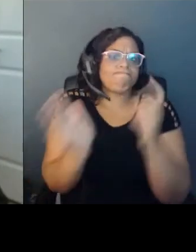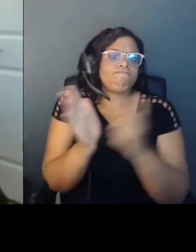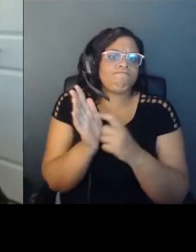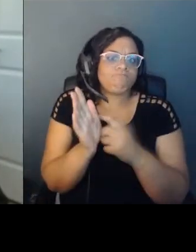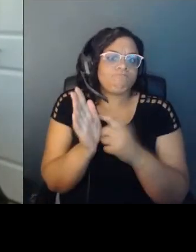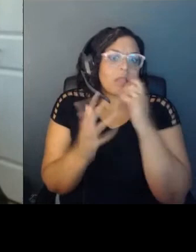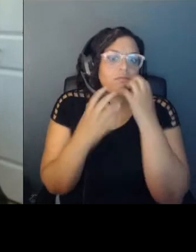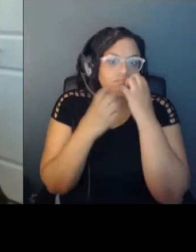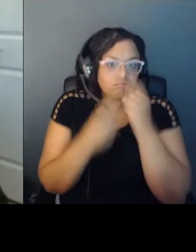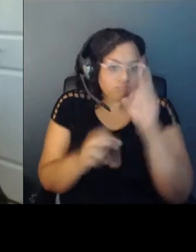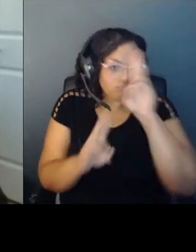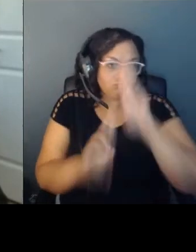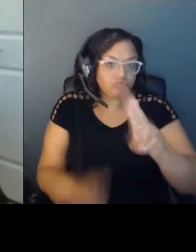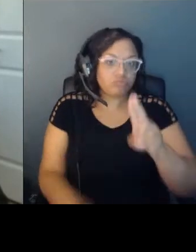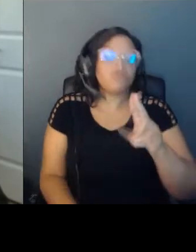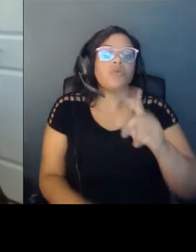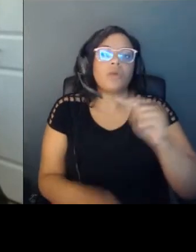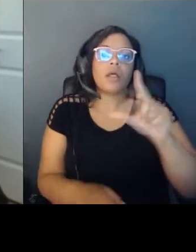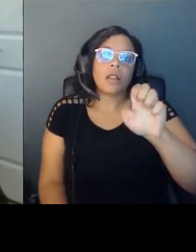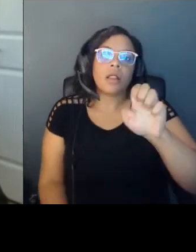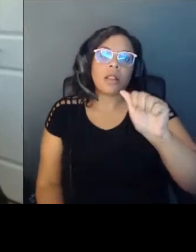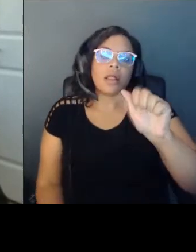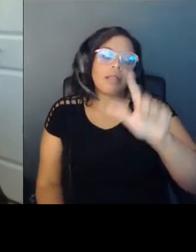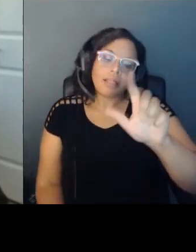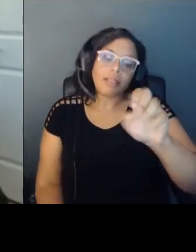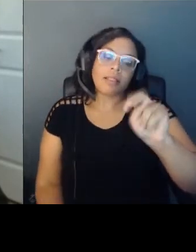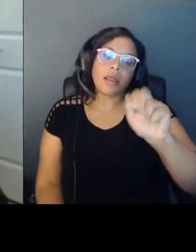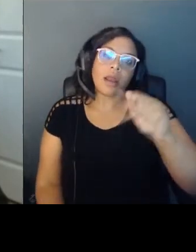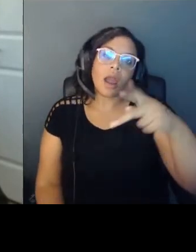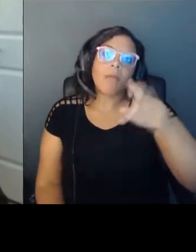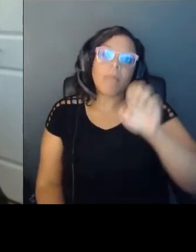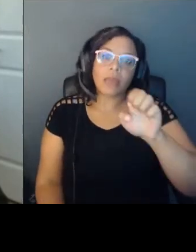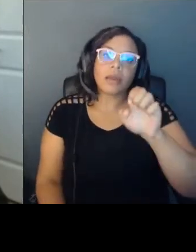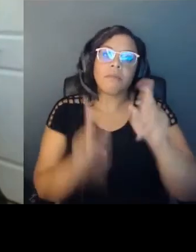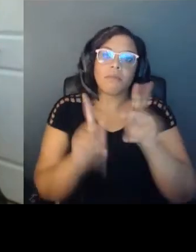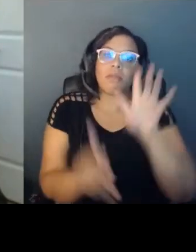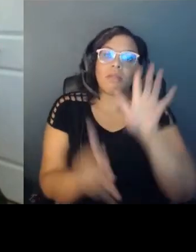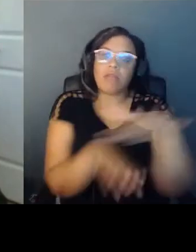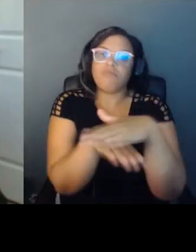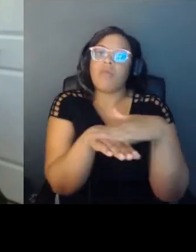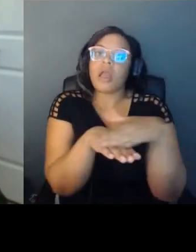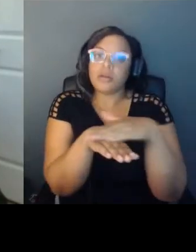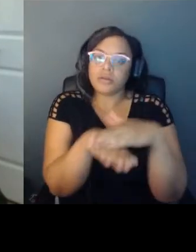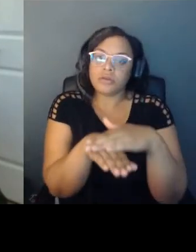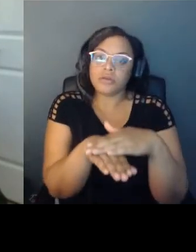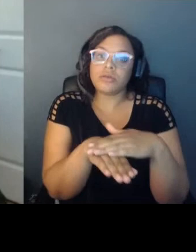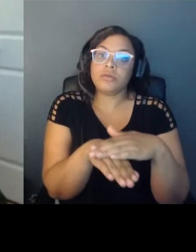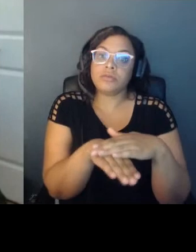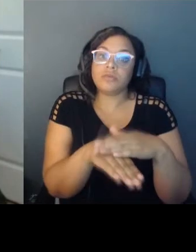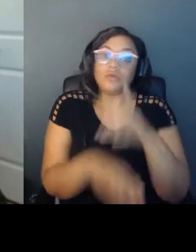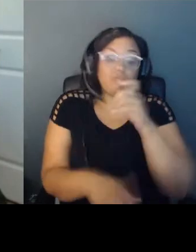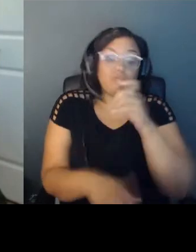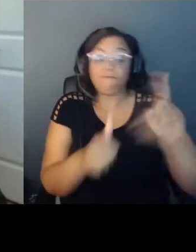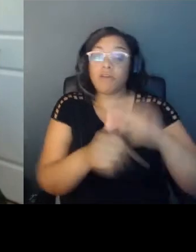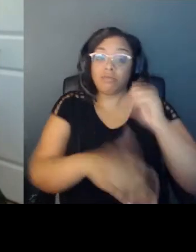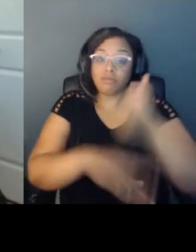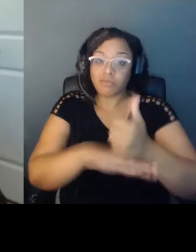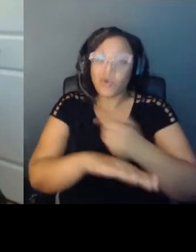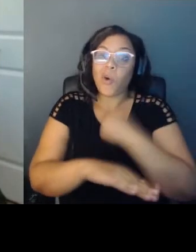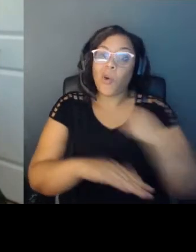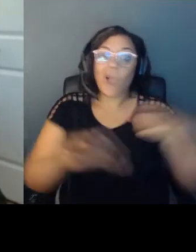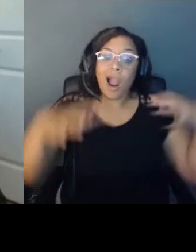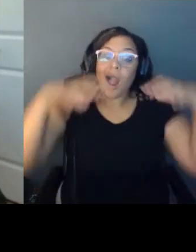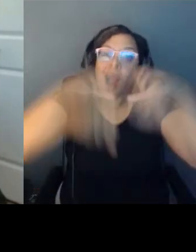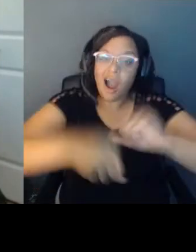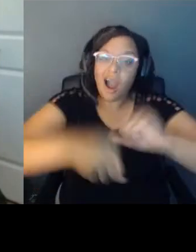Lenape people upon whose unceded and ancestral homeland lies the city we call Manhattan. I